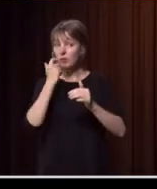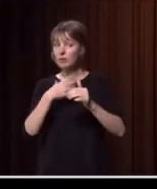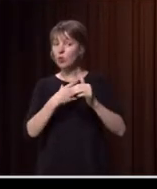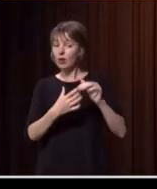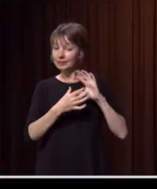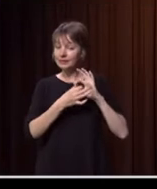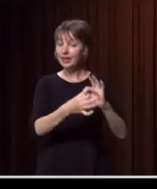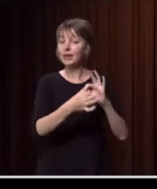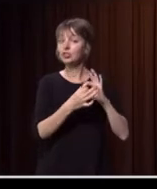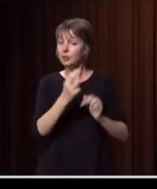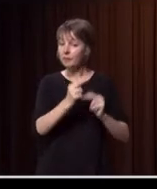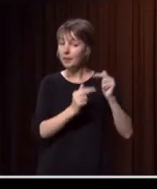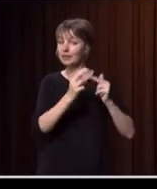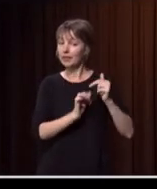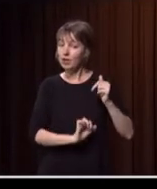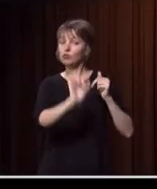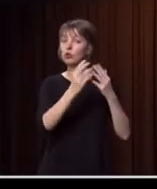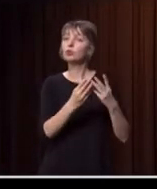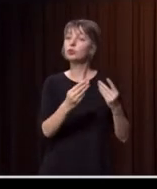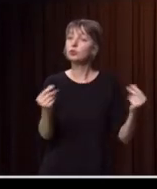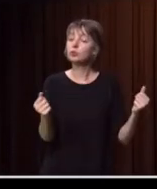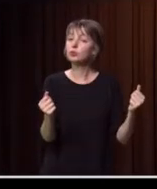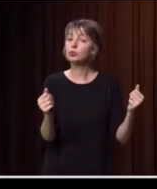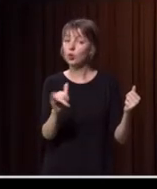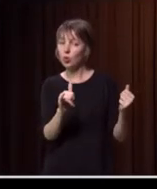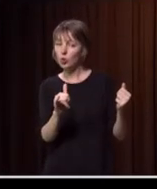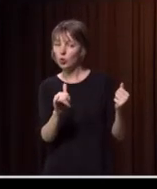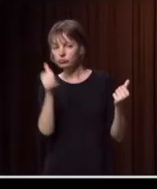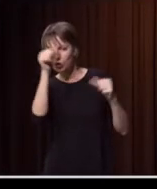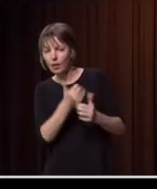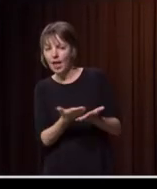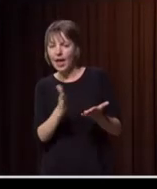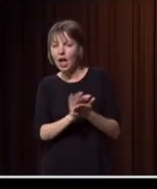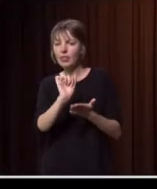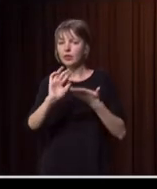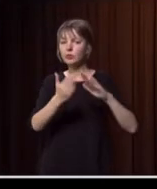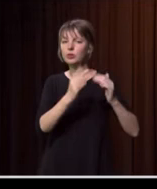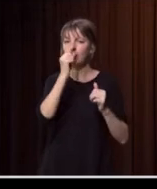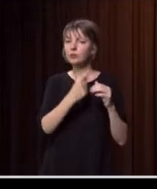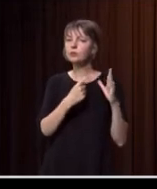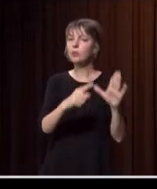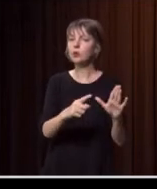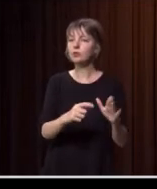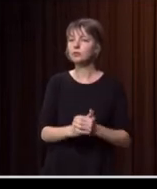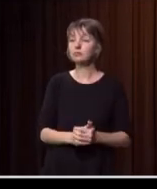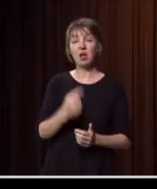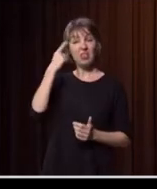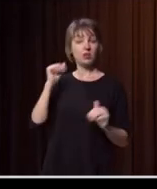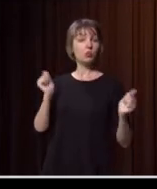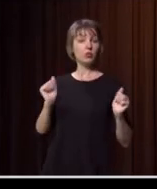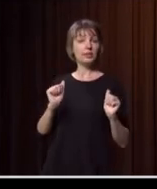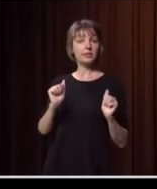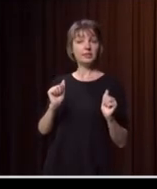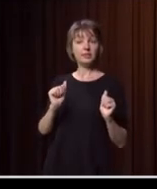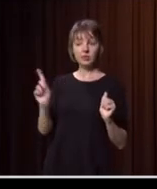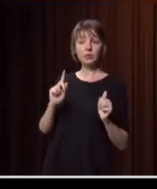in building those solutions or at least having a sense of how their community can respond? Yeah, I think they are already, Lydia. I think that's what we're seeing